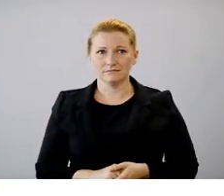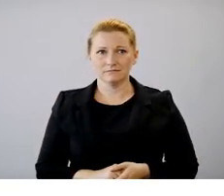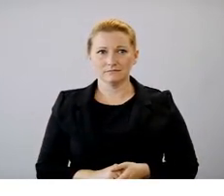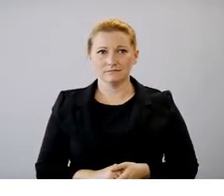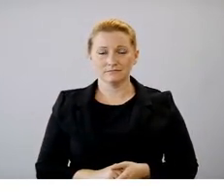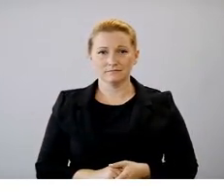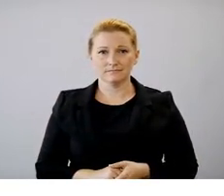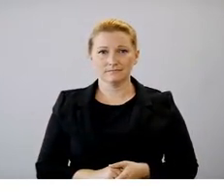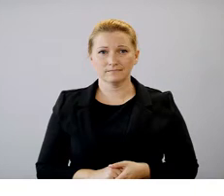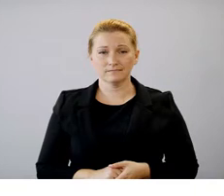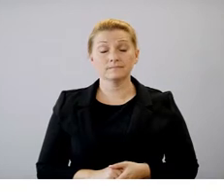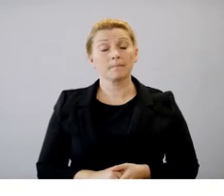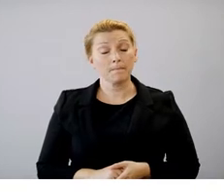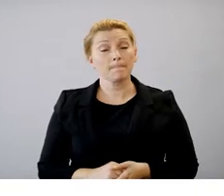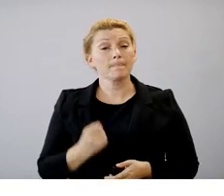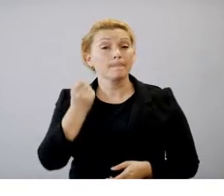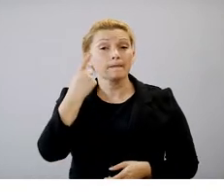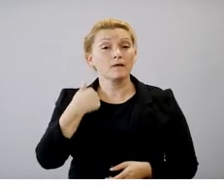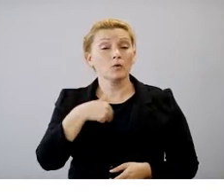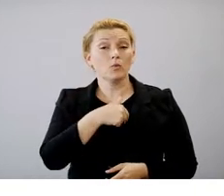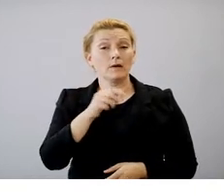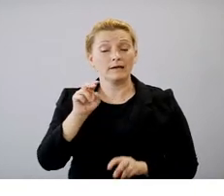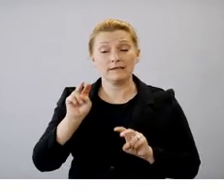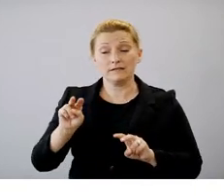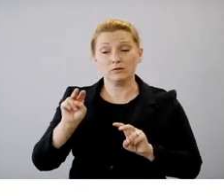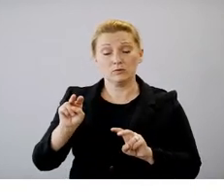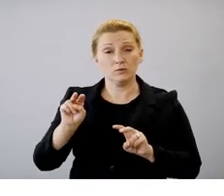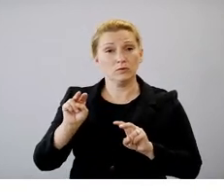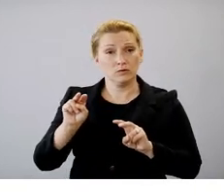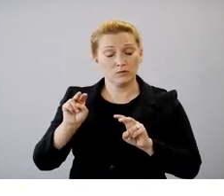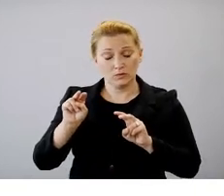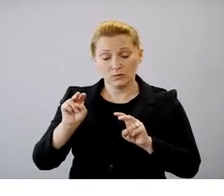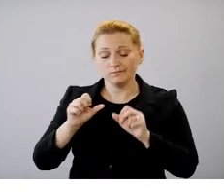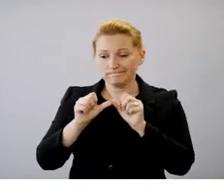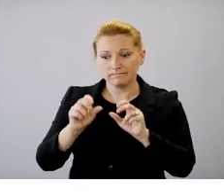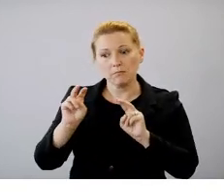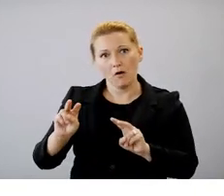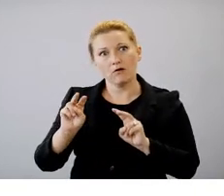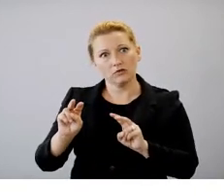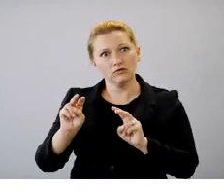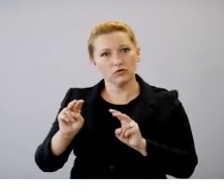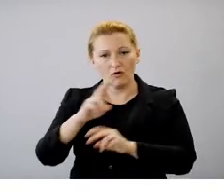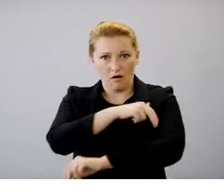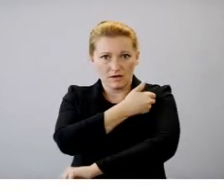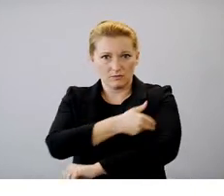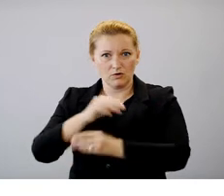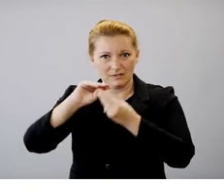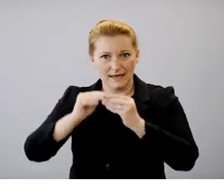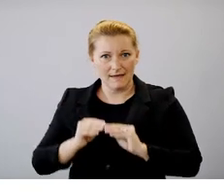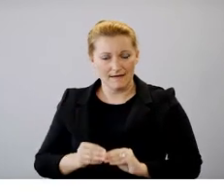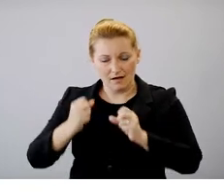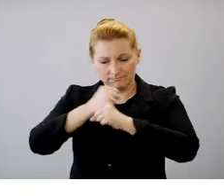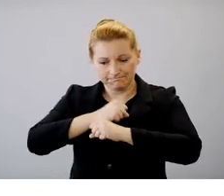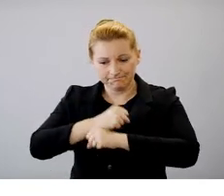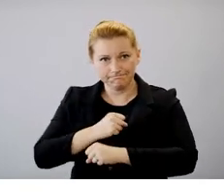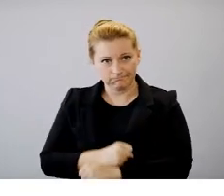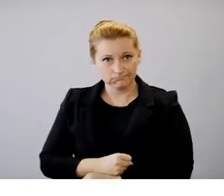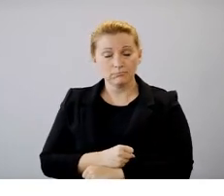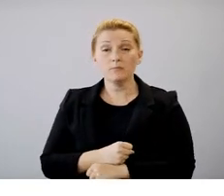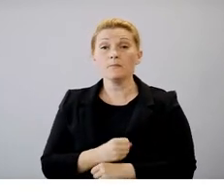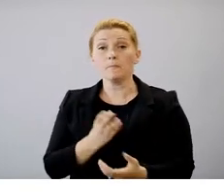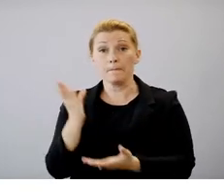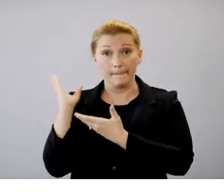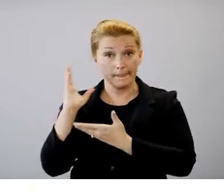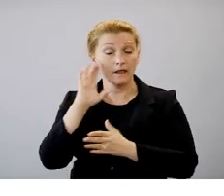We continue to monitor hospital data through a variety of different sources. So this graph